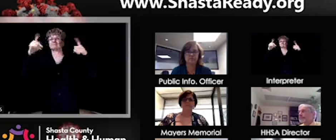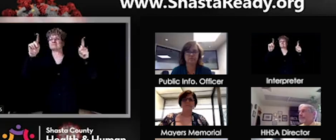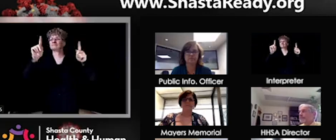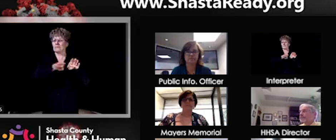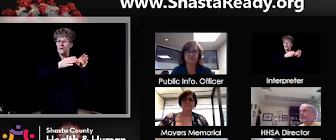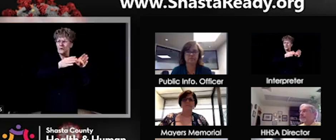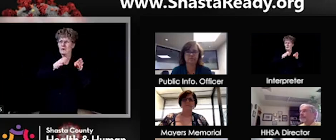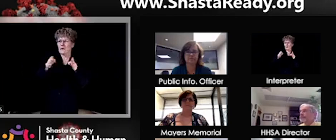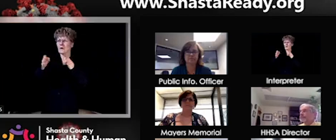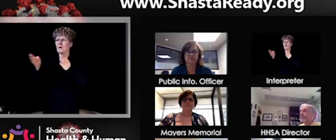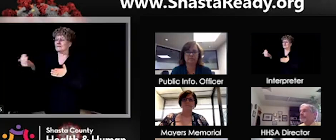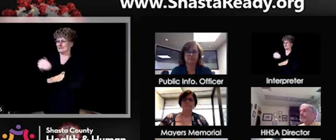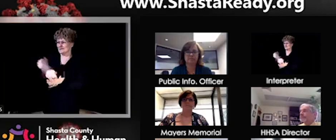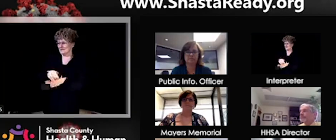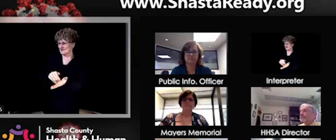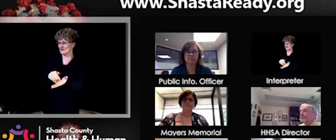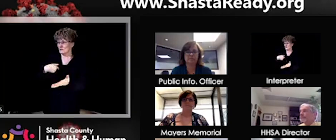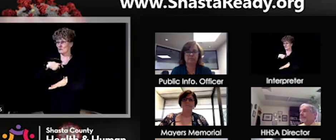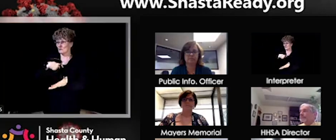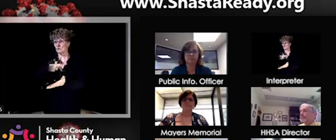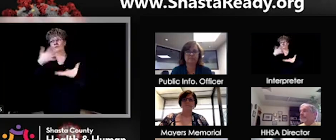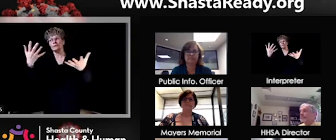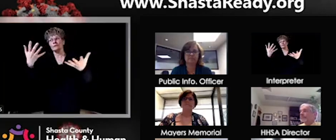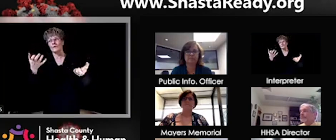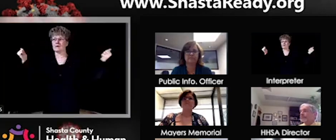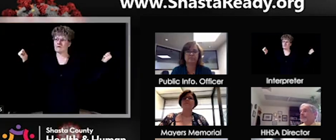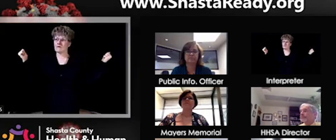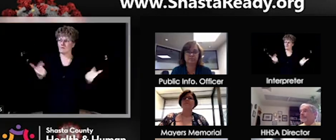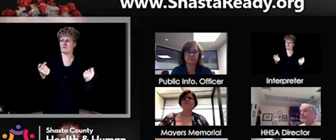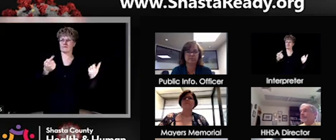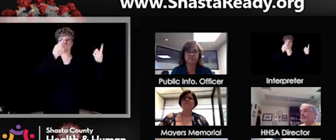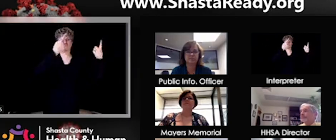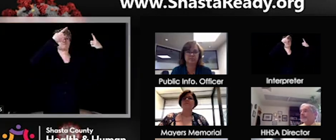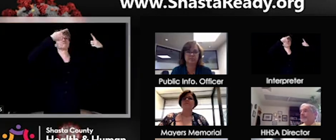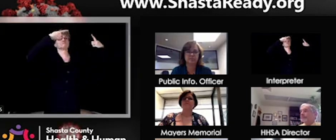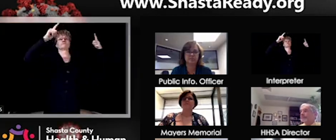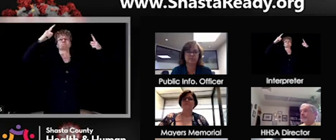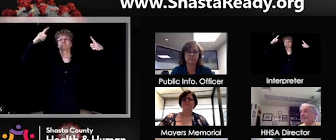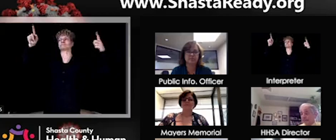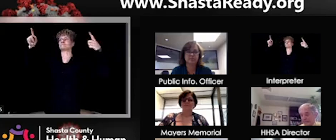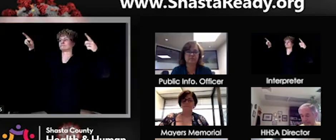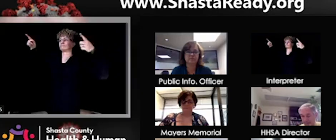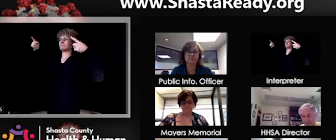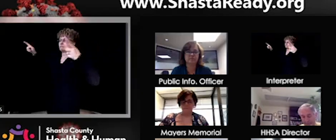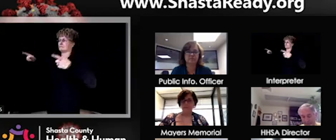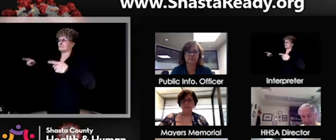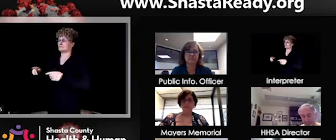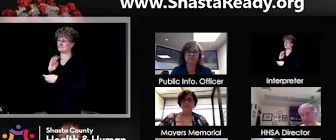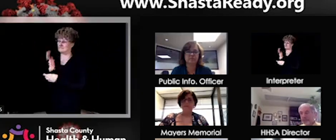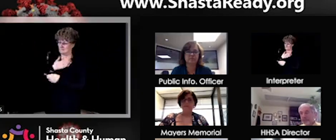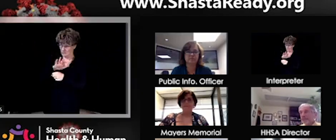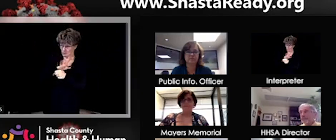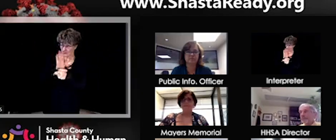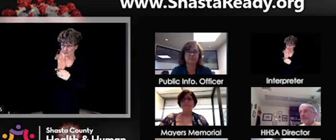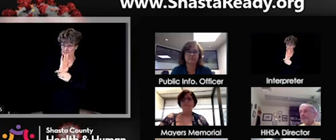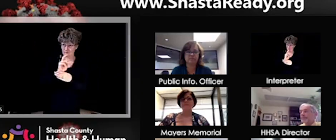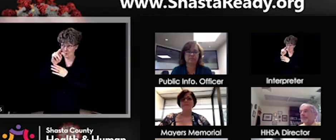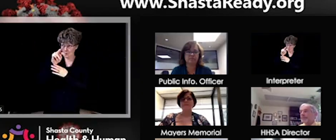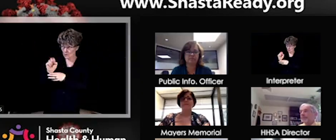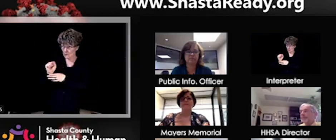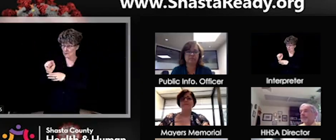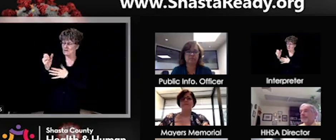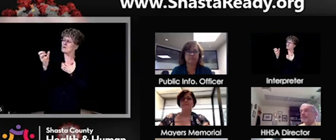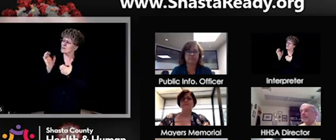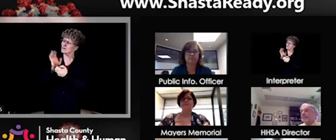thing is we want to be successful for everyone. We want our local business owners to be able to get their